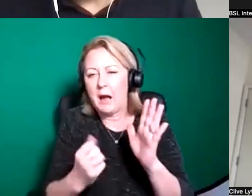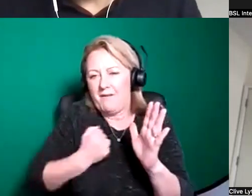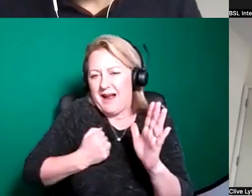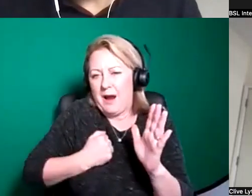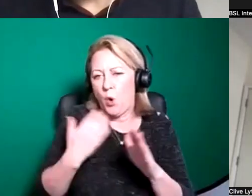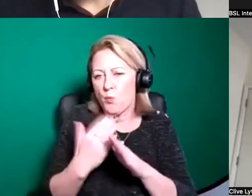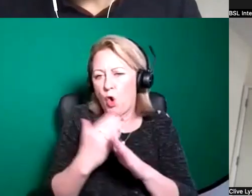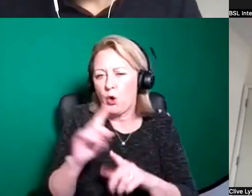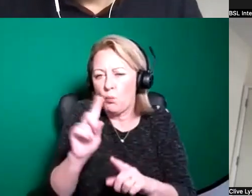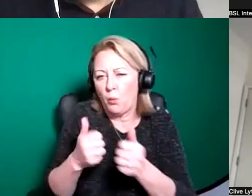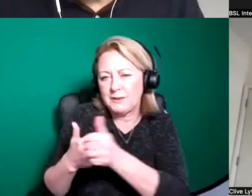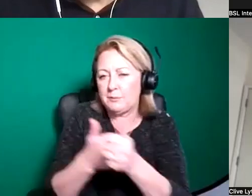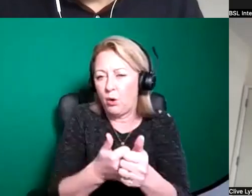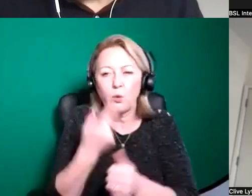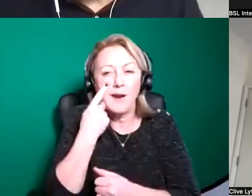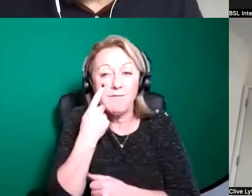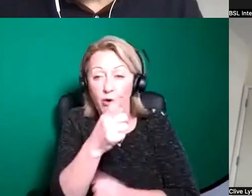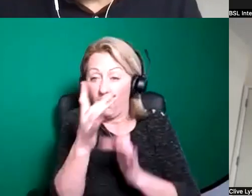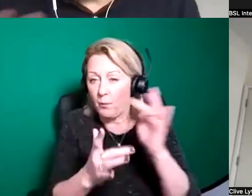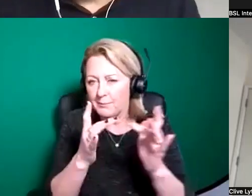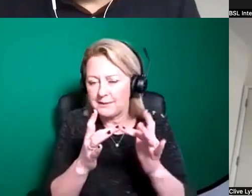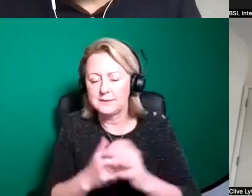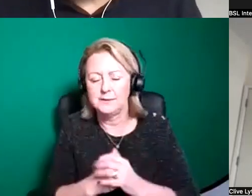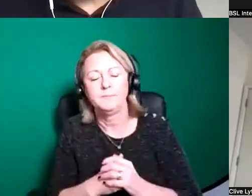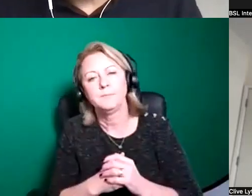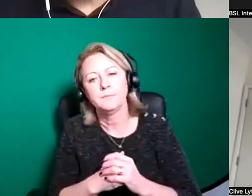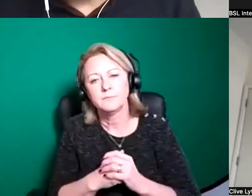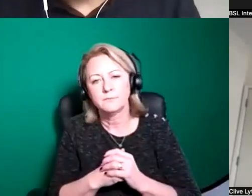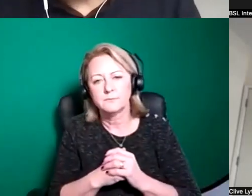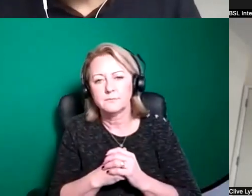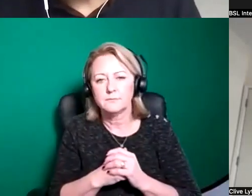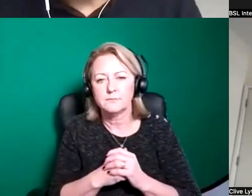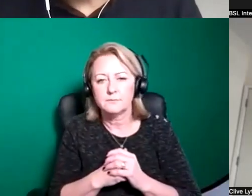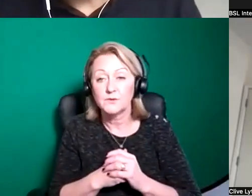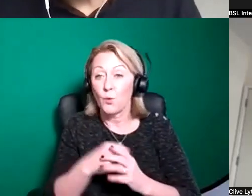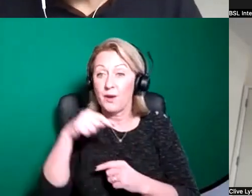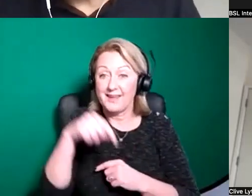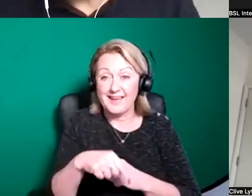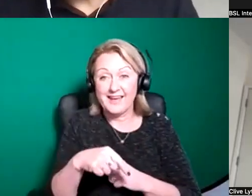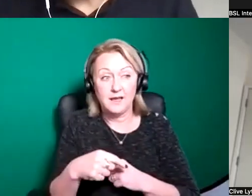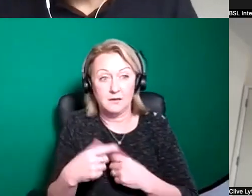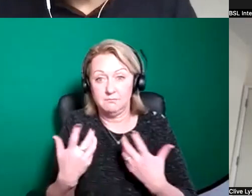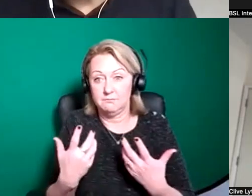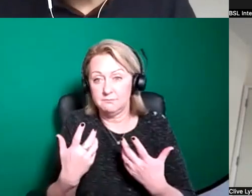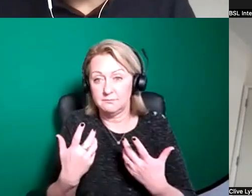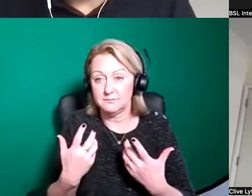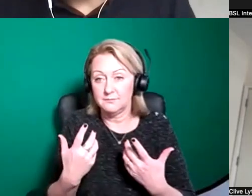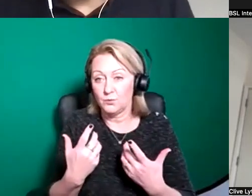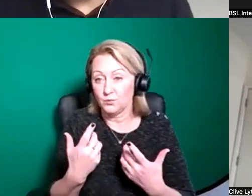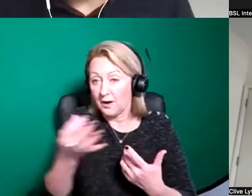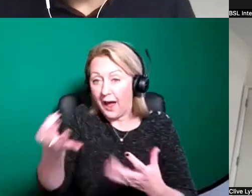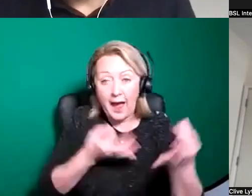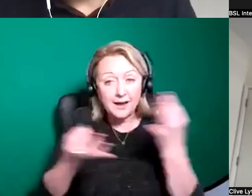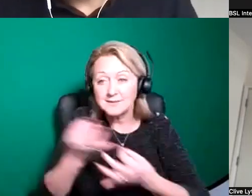support and that we're interested in um and yet you know this is also kind of an opportunity to answer any questions that you might have